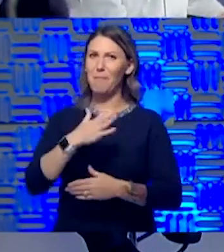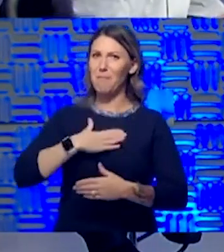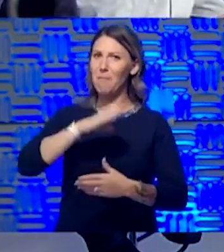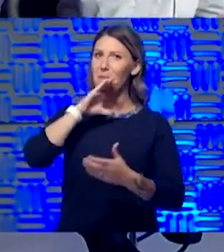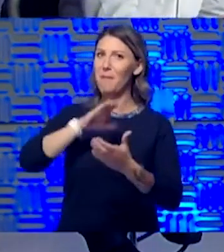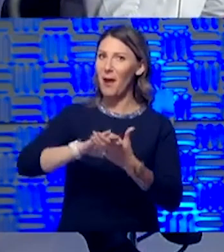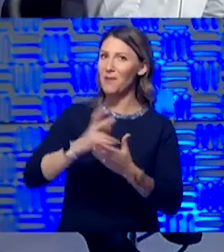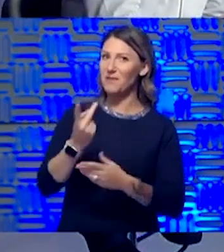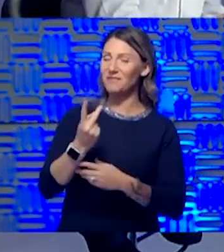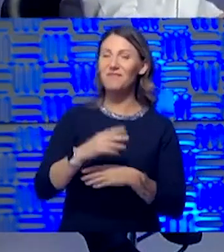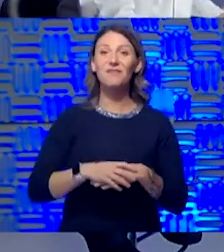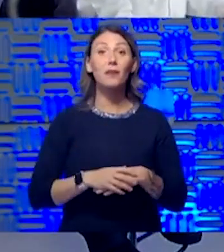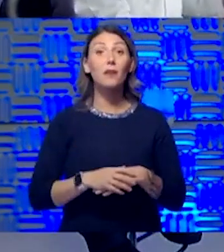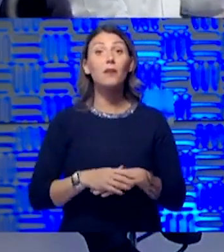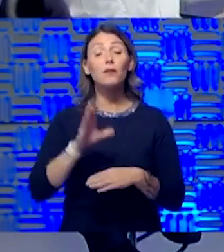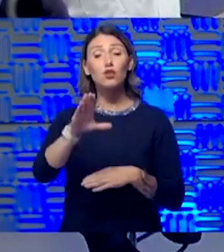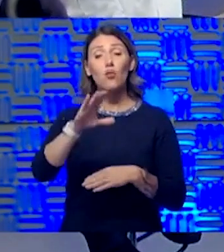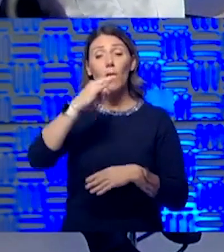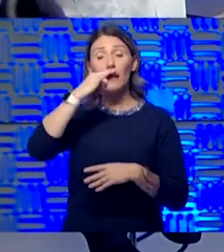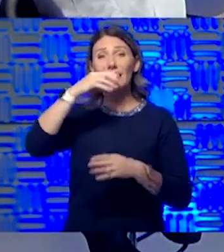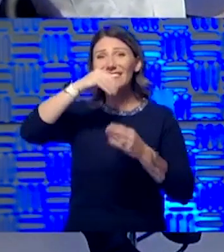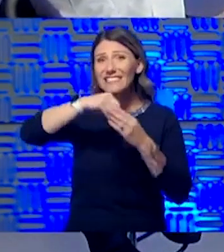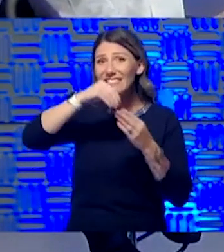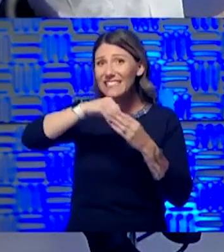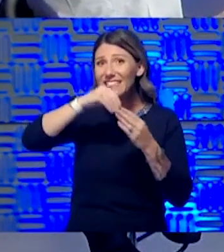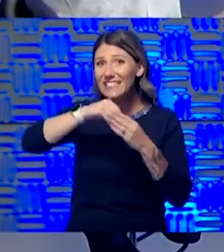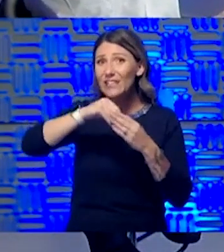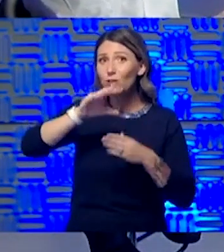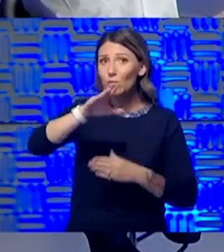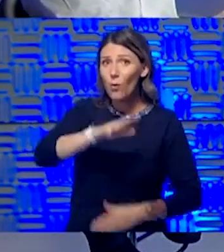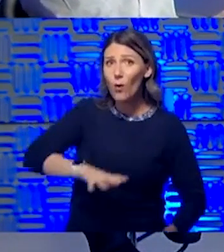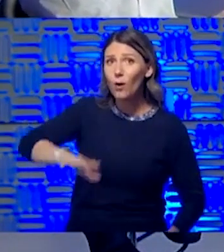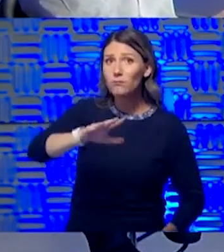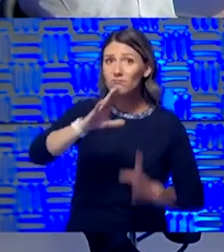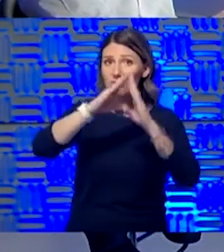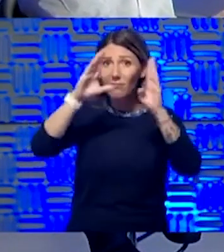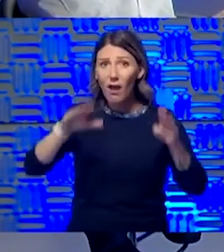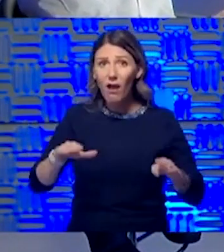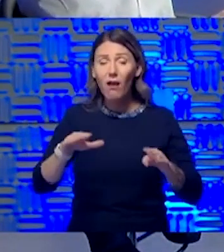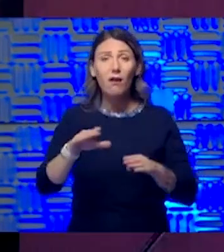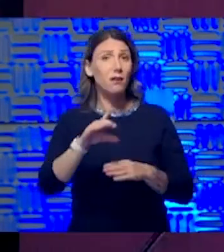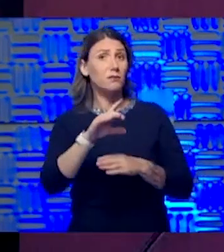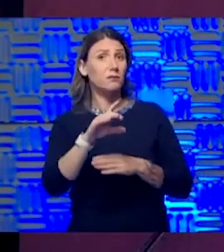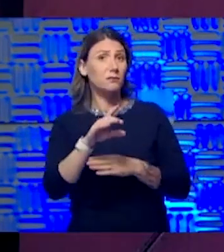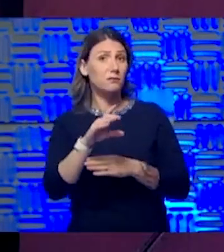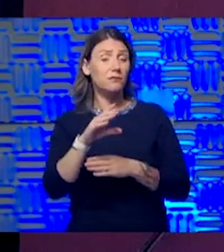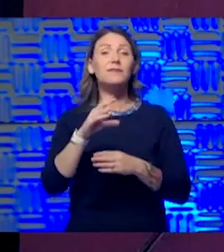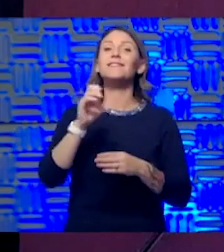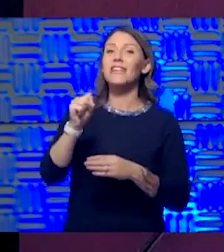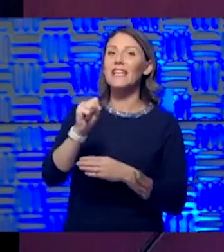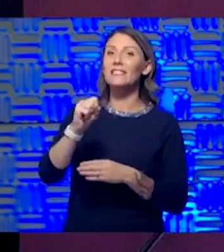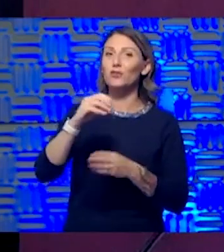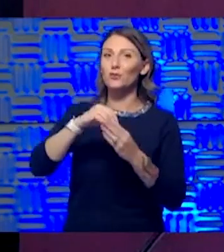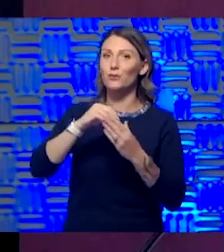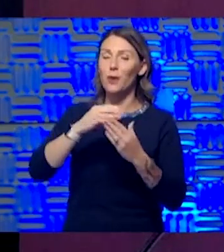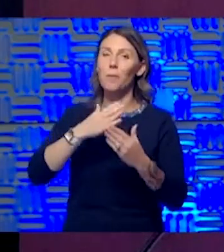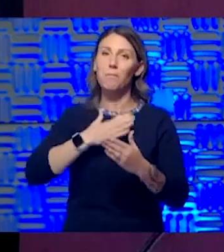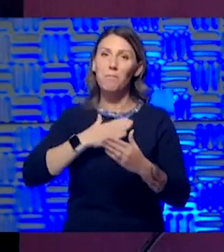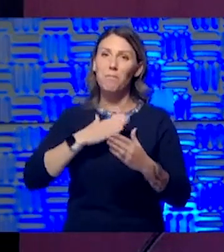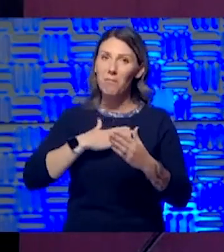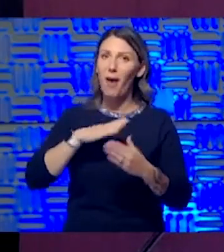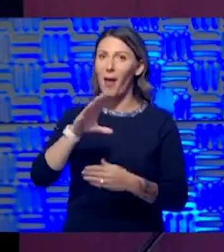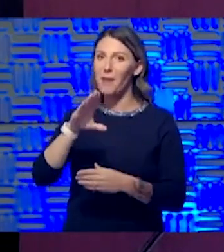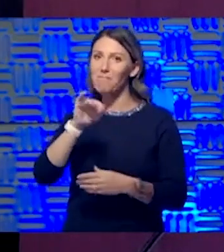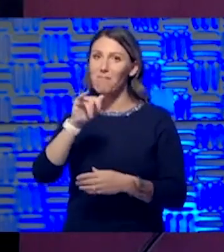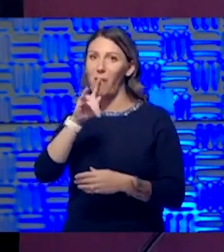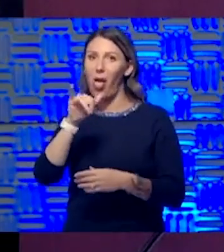are your kids in your bubble or outside your bubble? And I know that some of them aren't in Kansas City and some are. So they're in my bubble. I'll give a shout out to my son who's